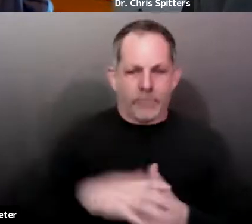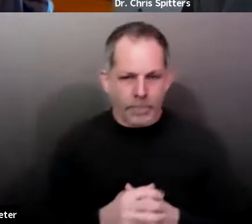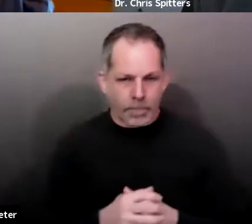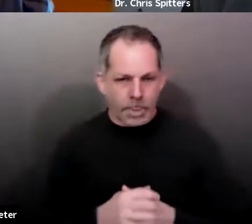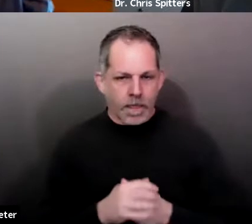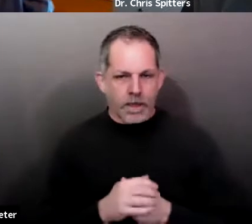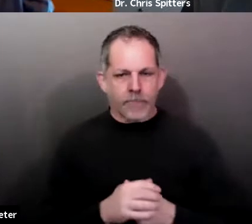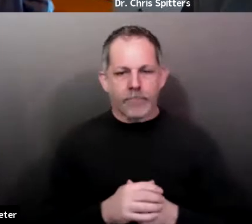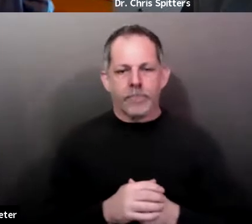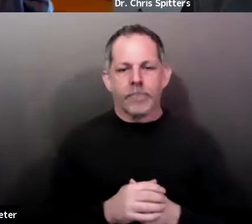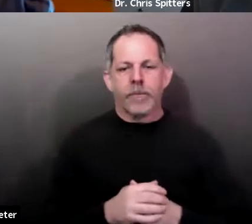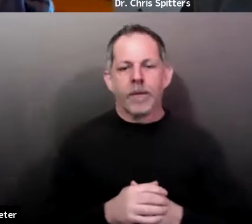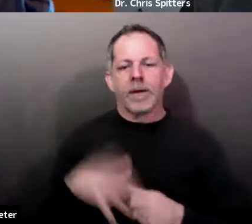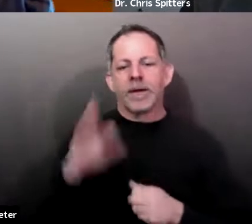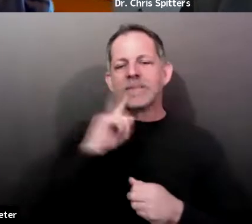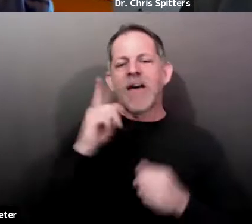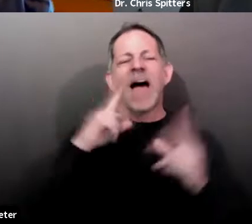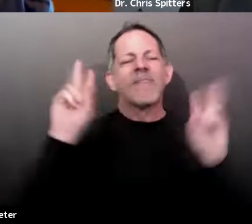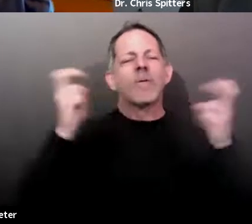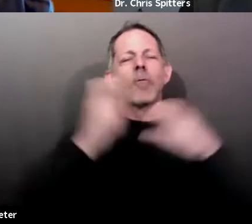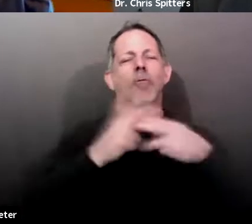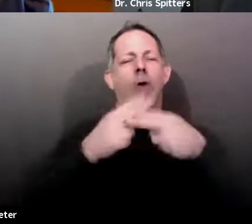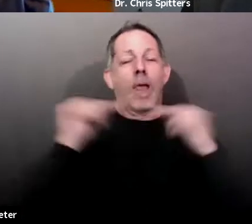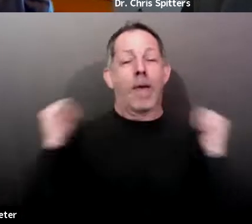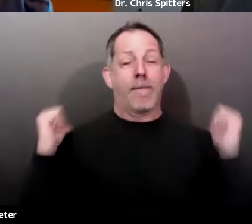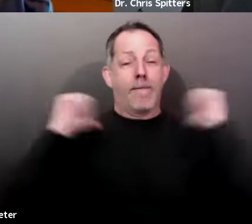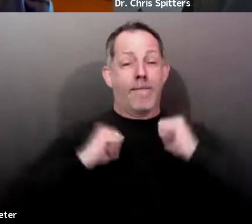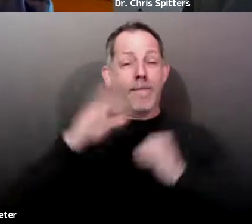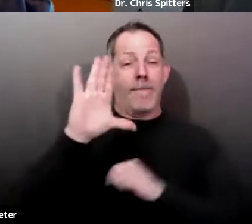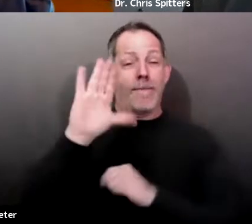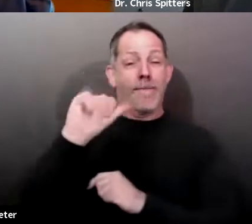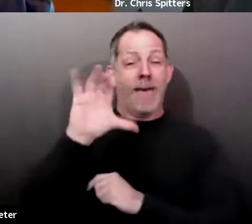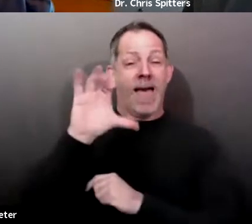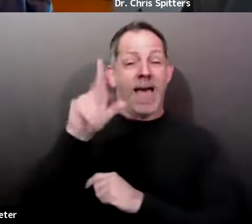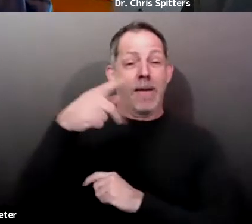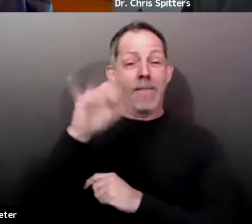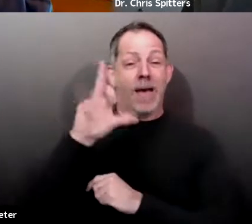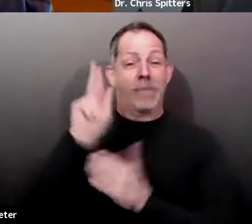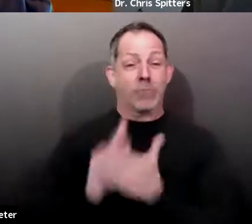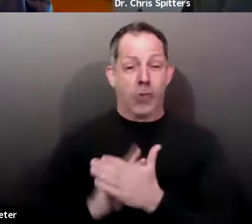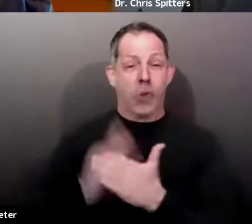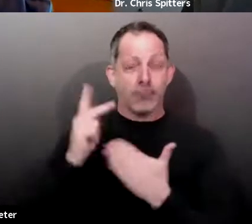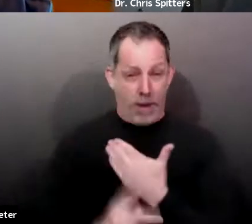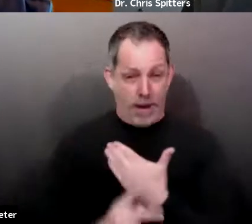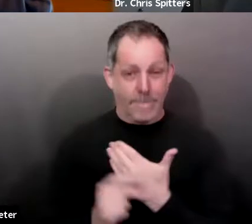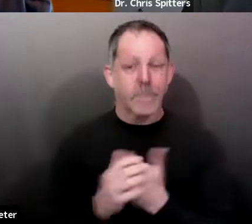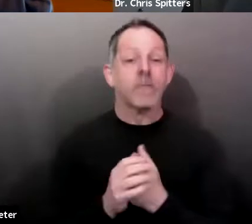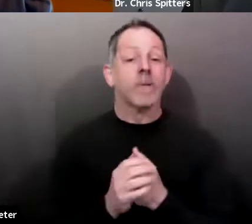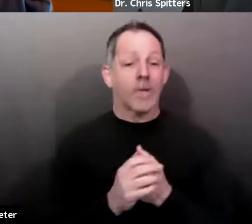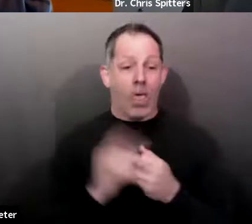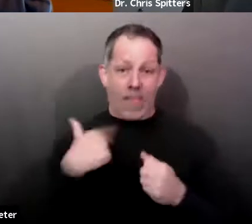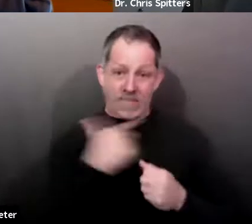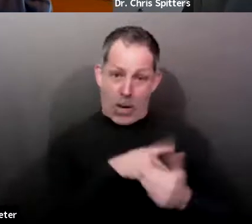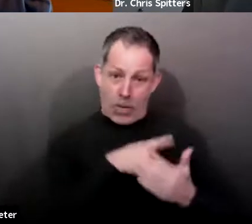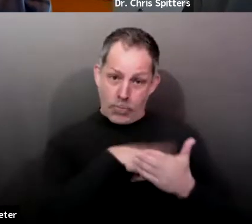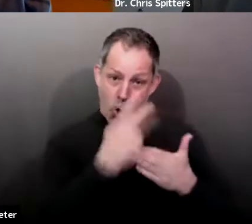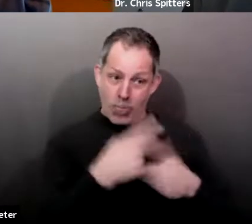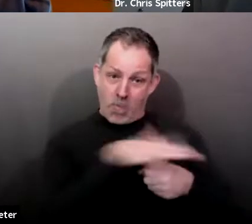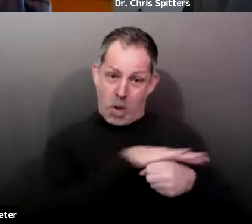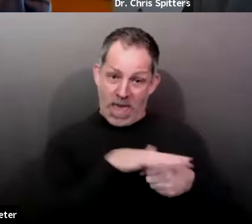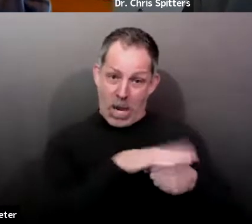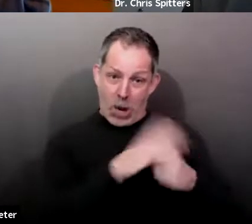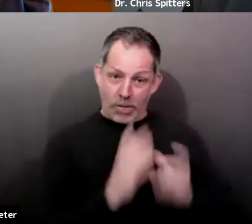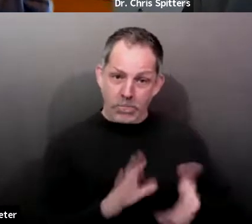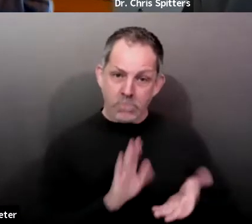Neighborhoods has been an important food security program for us. Another area, $1.5 million, will go towards emergency